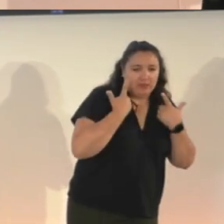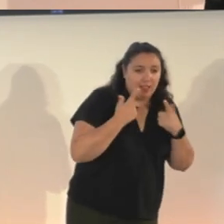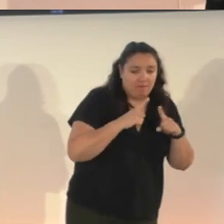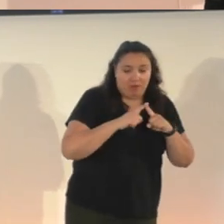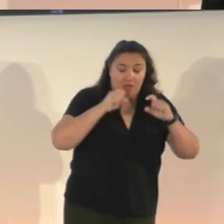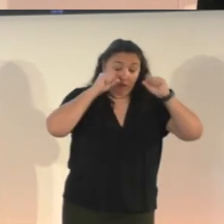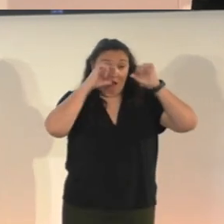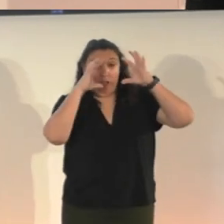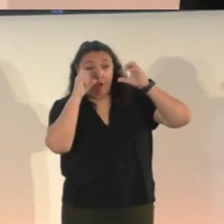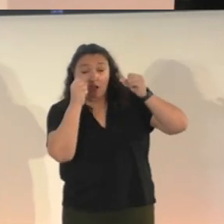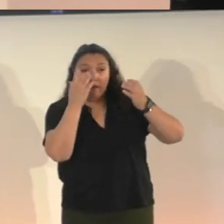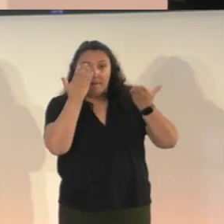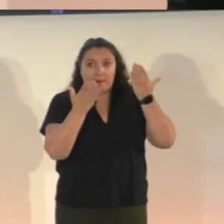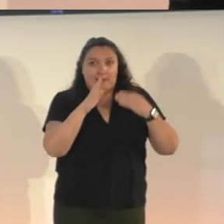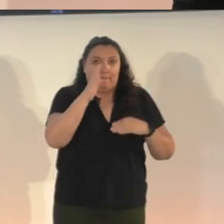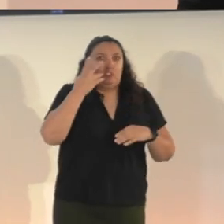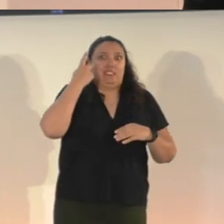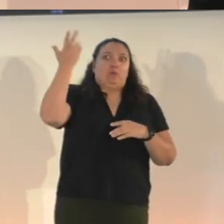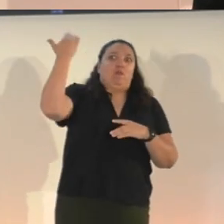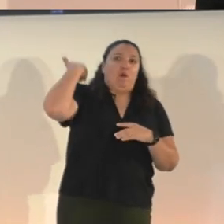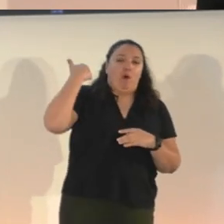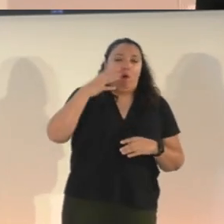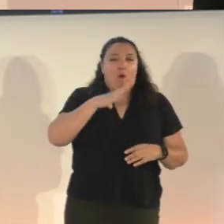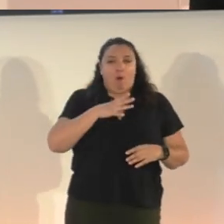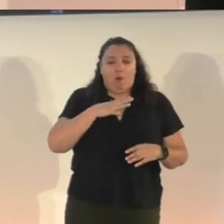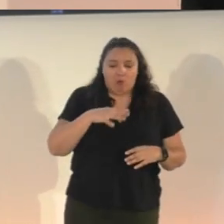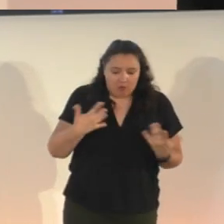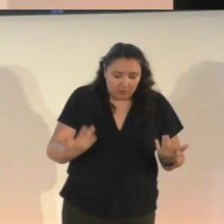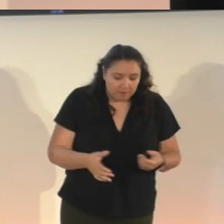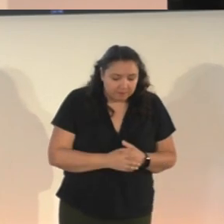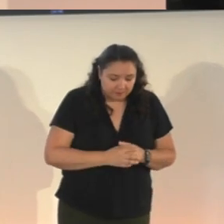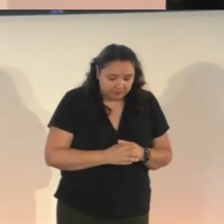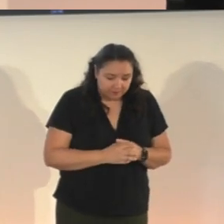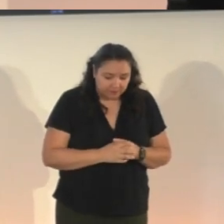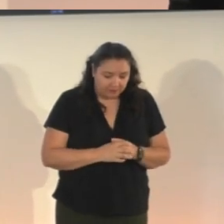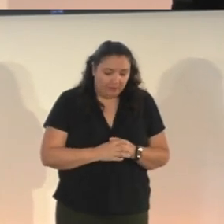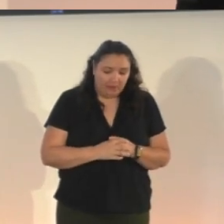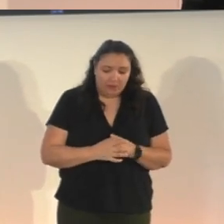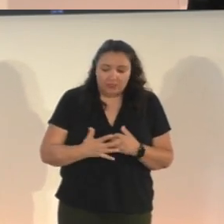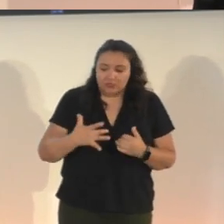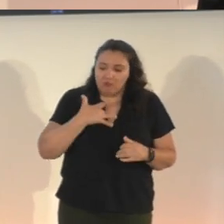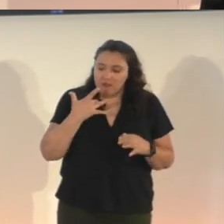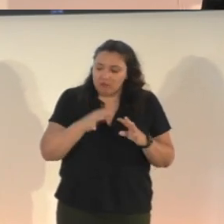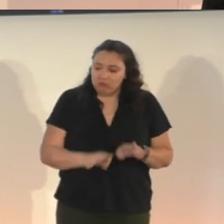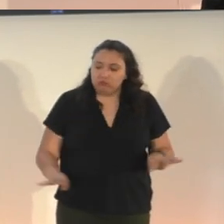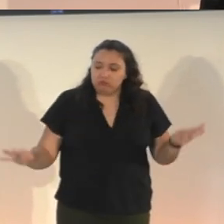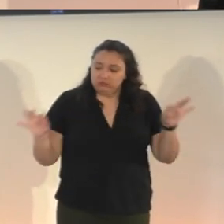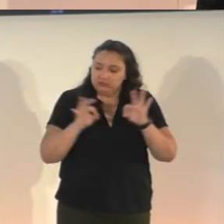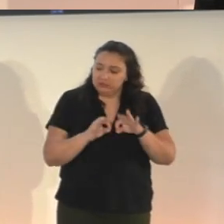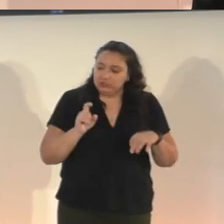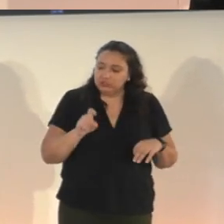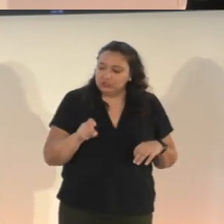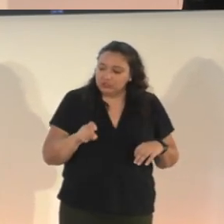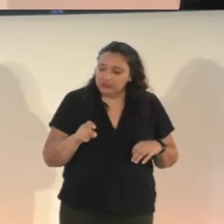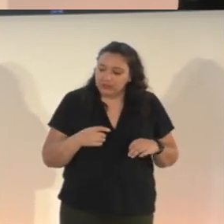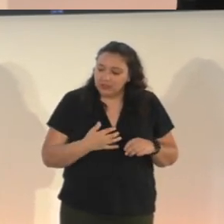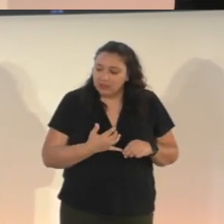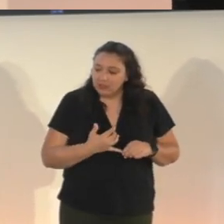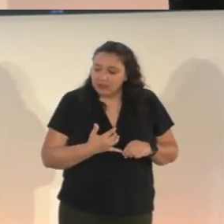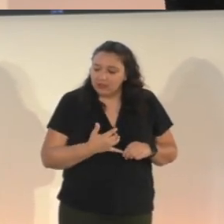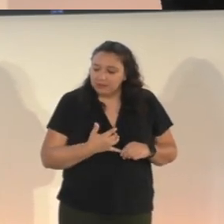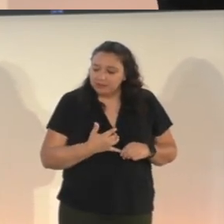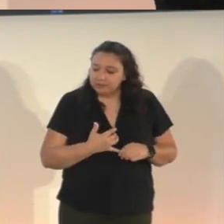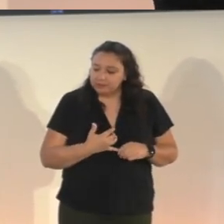fantastical in some way. So it was important for us to have ways to